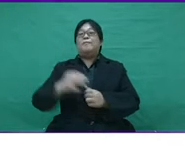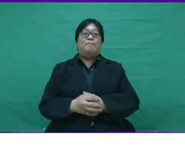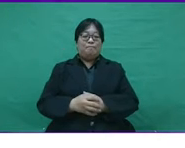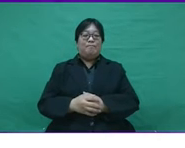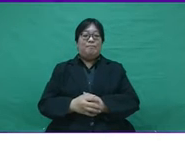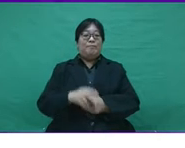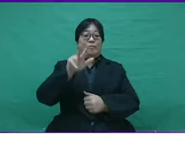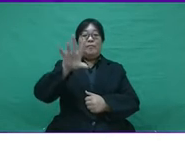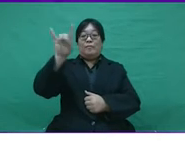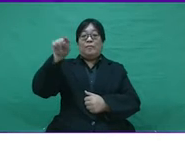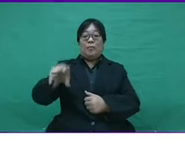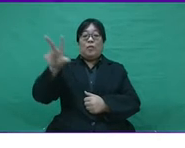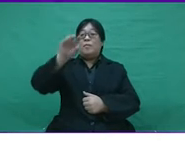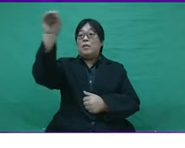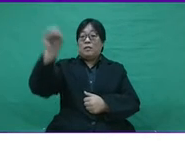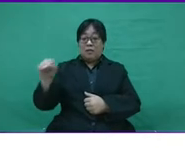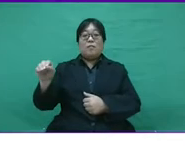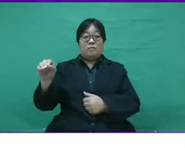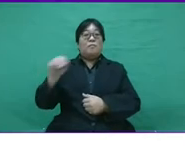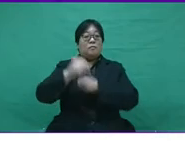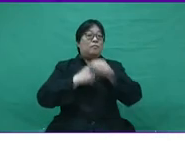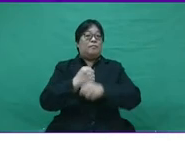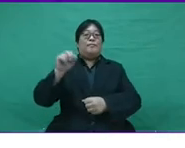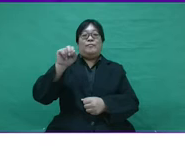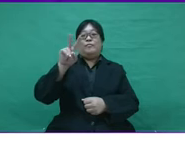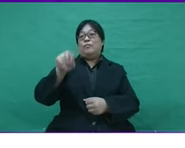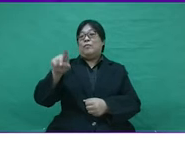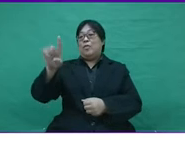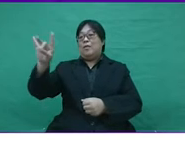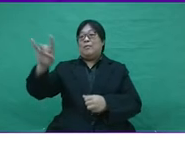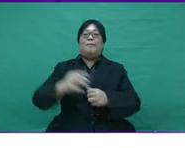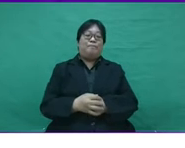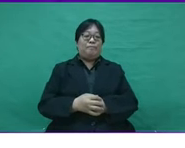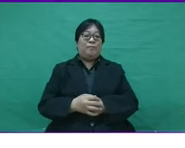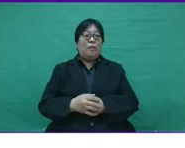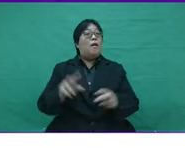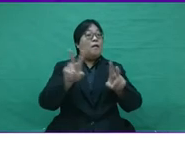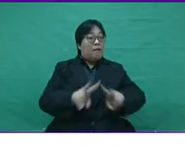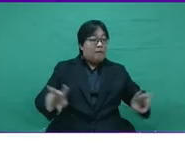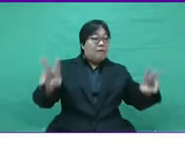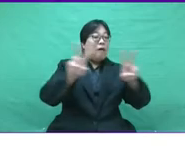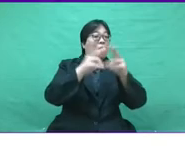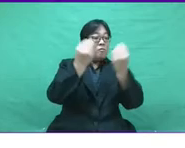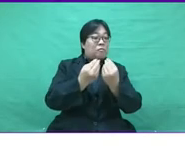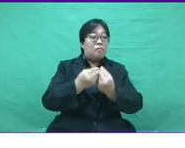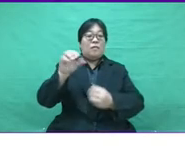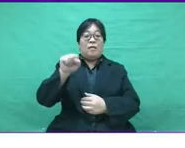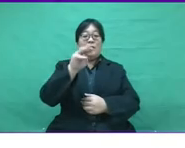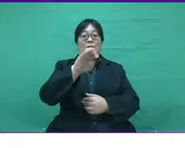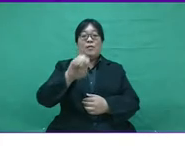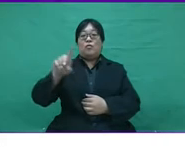GDP in 2019 from 38.3% in 2018.